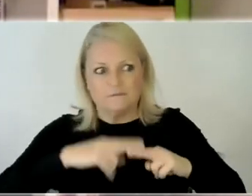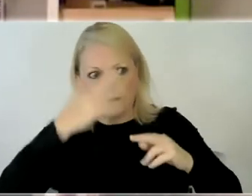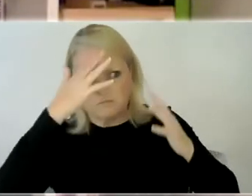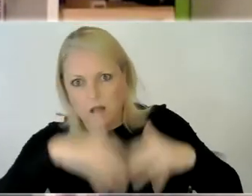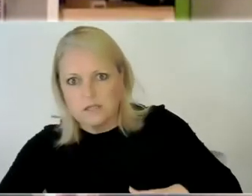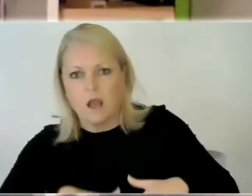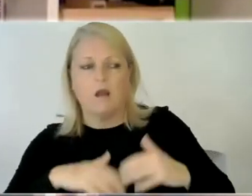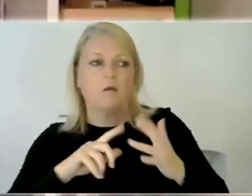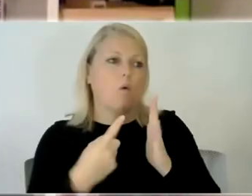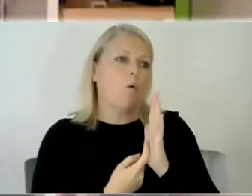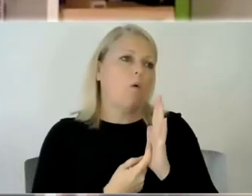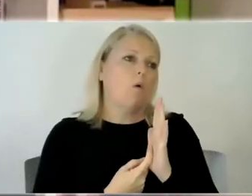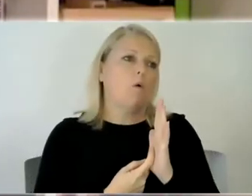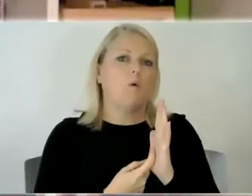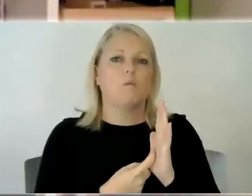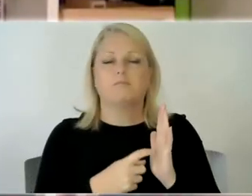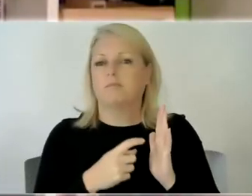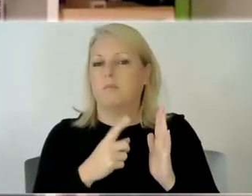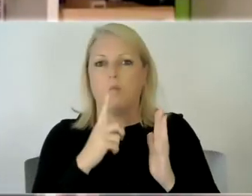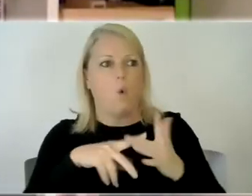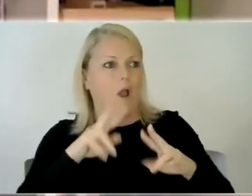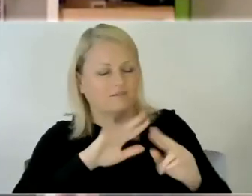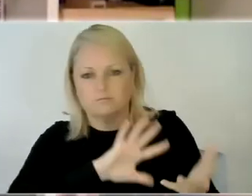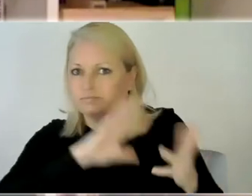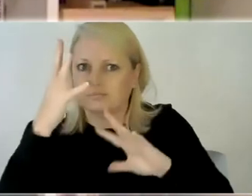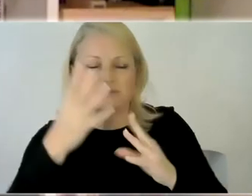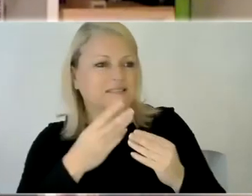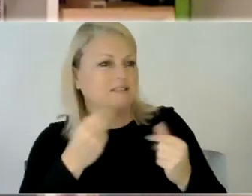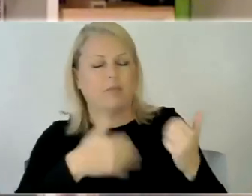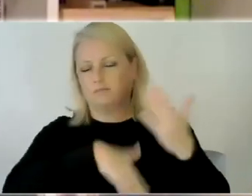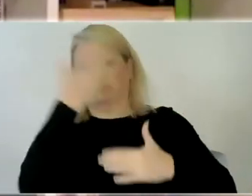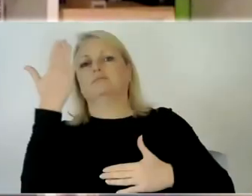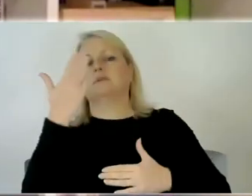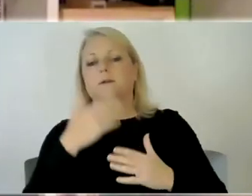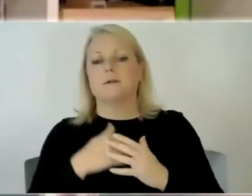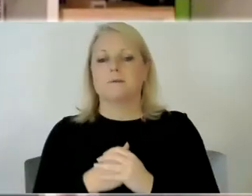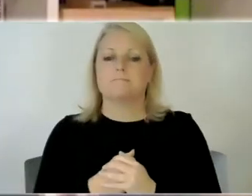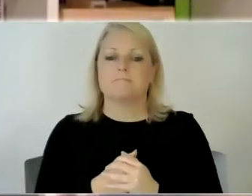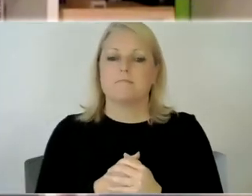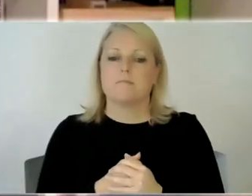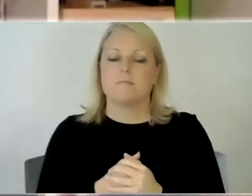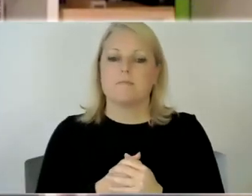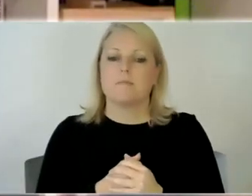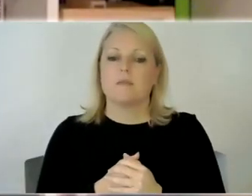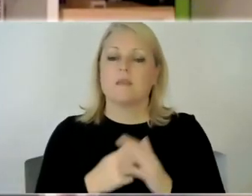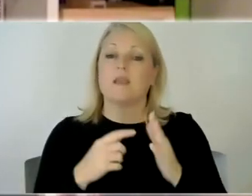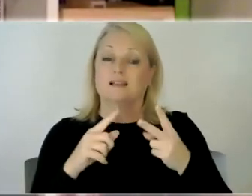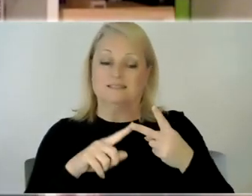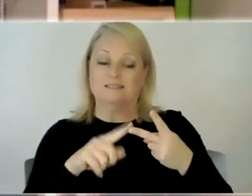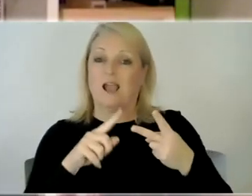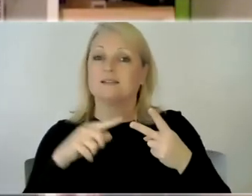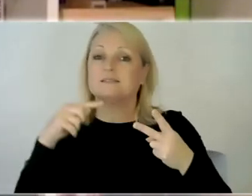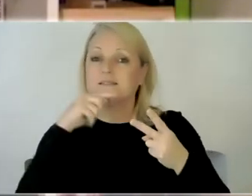uh it could go wrong any minute um i've got a so for for tommy he